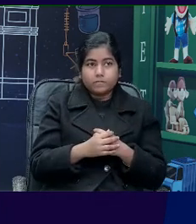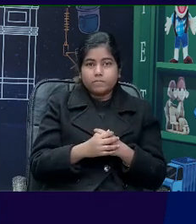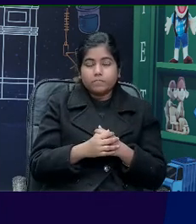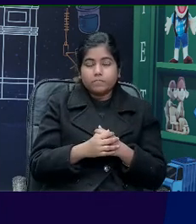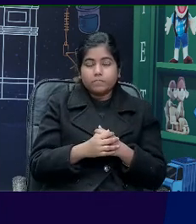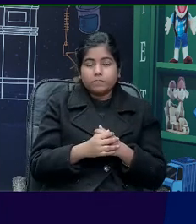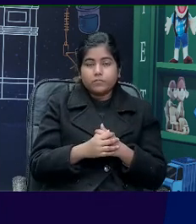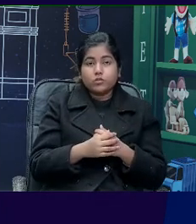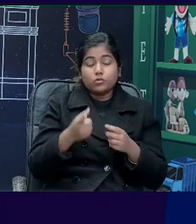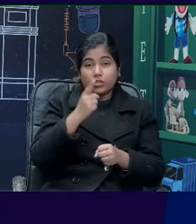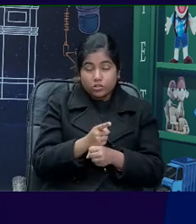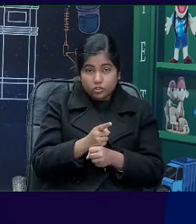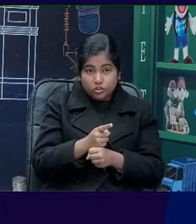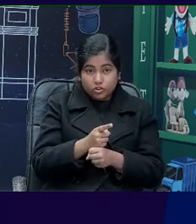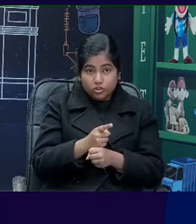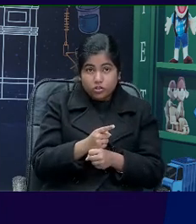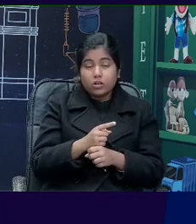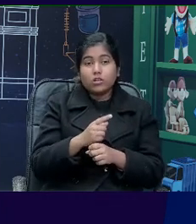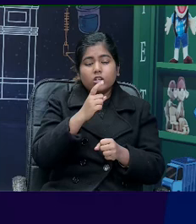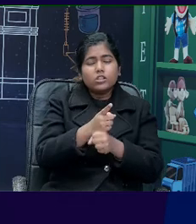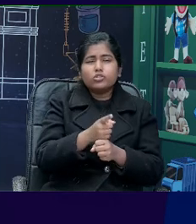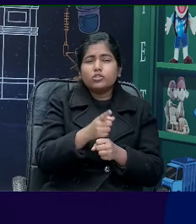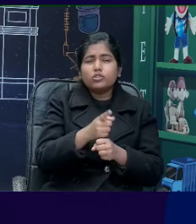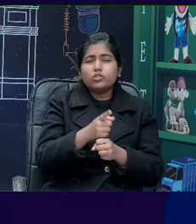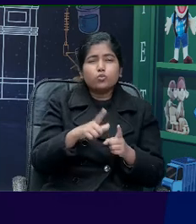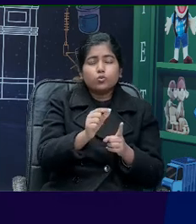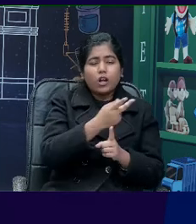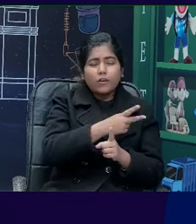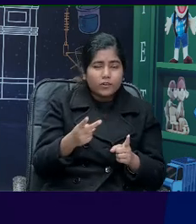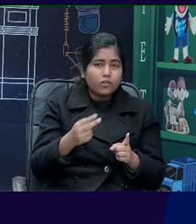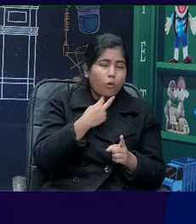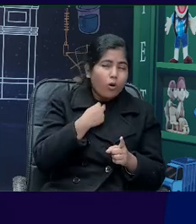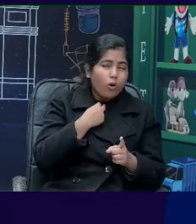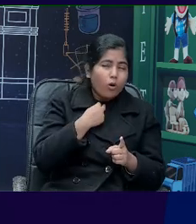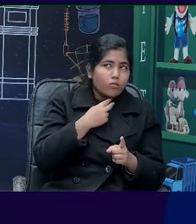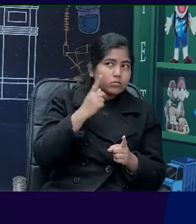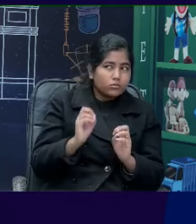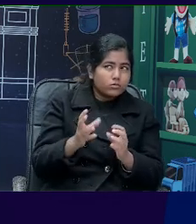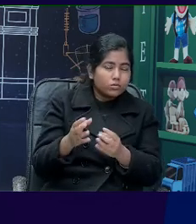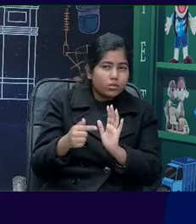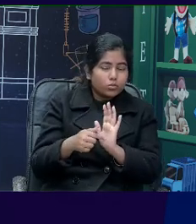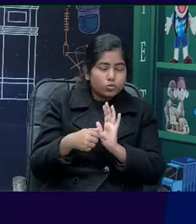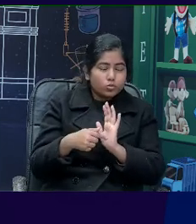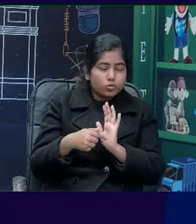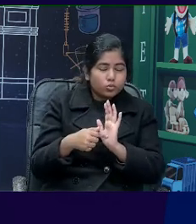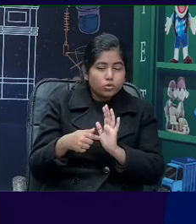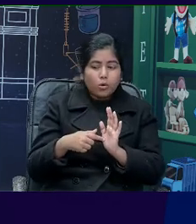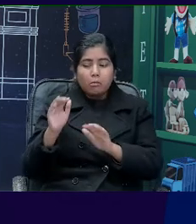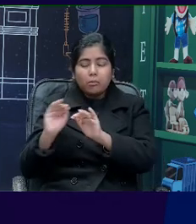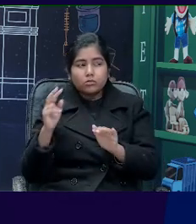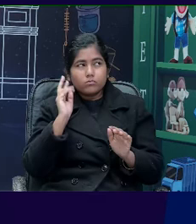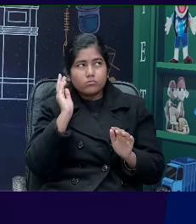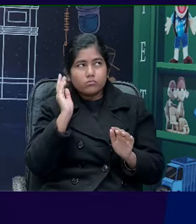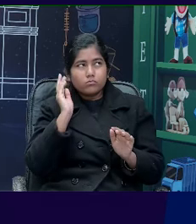So, the teacher here, you know, plays several sounds and children have to identify which of these